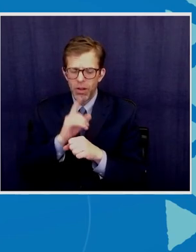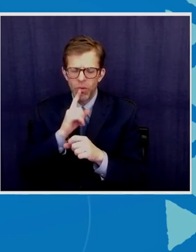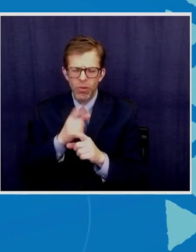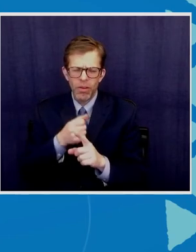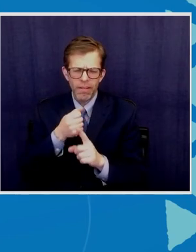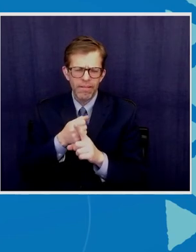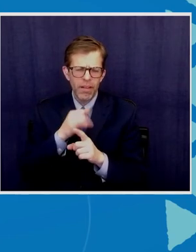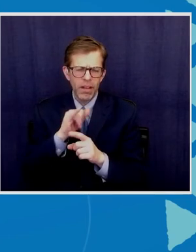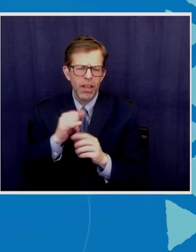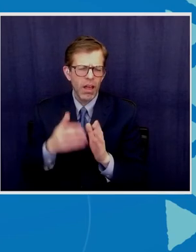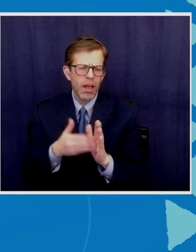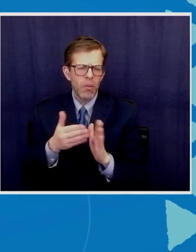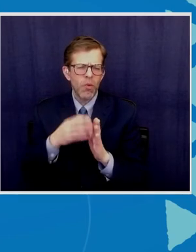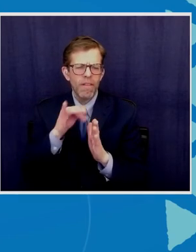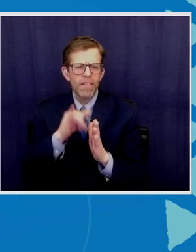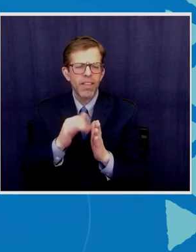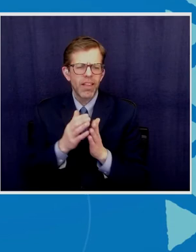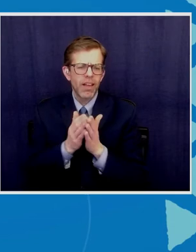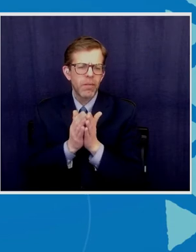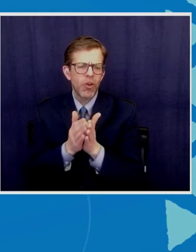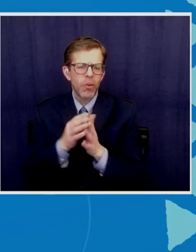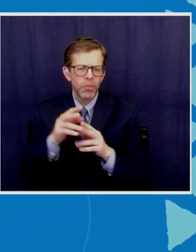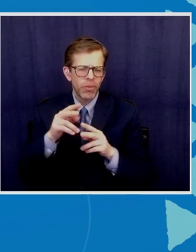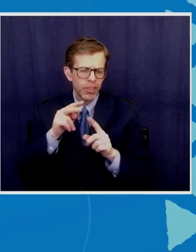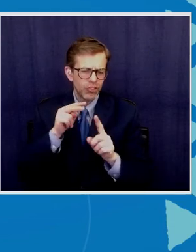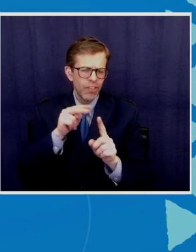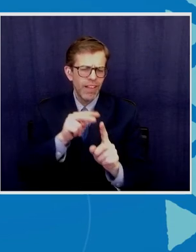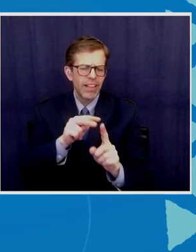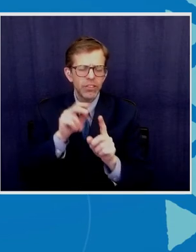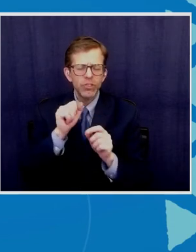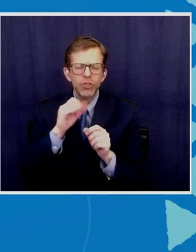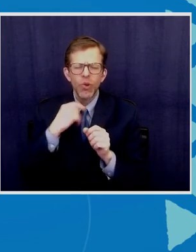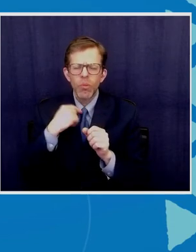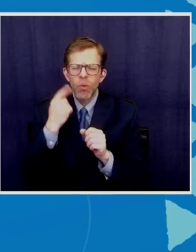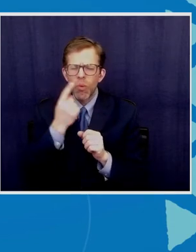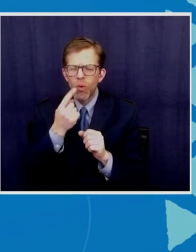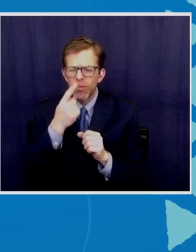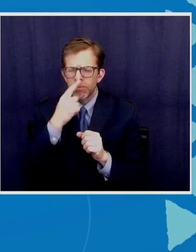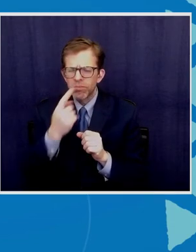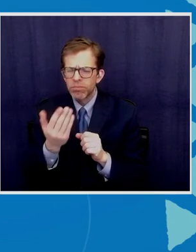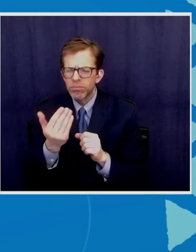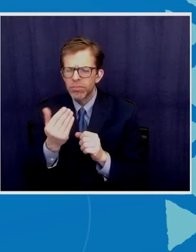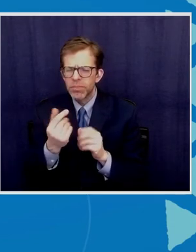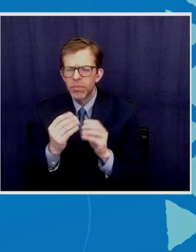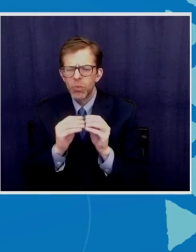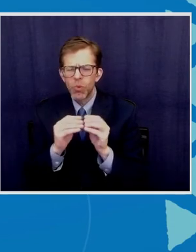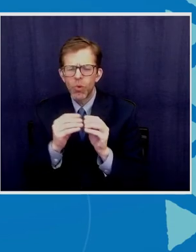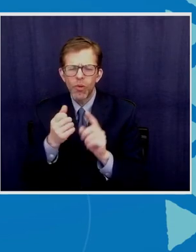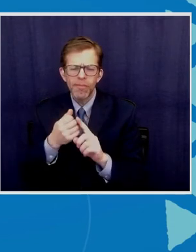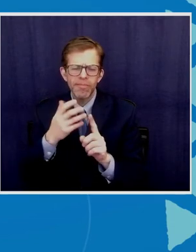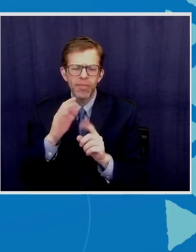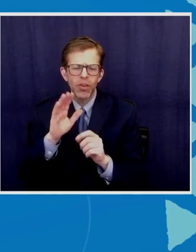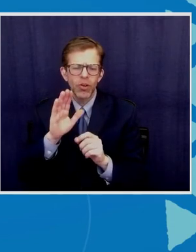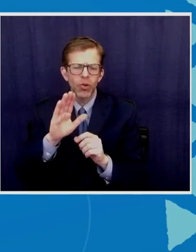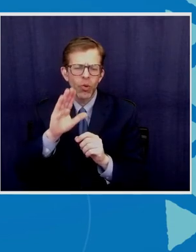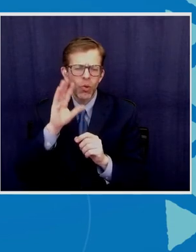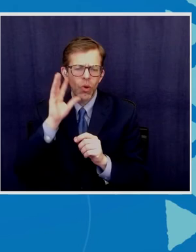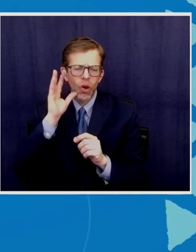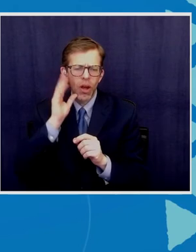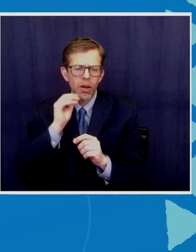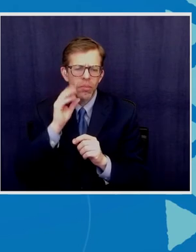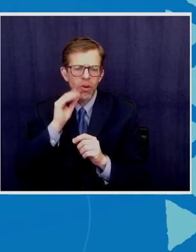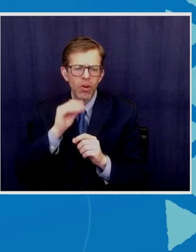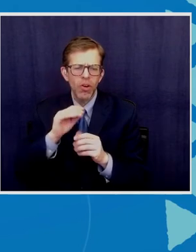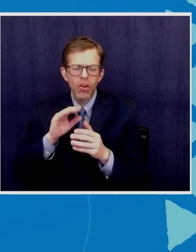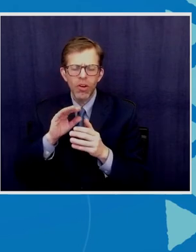maritime surveillance and I just wondered if you can tell us a bit more based on your experiences of Oceania